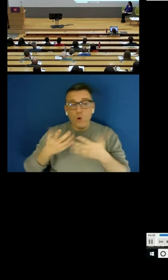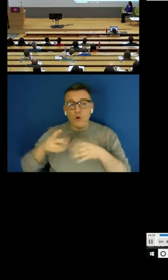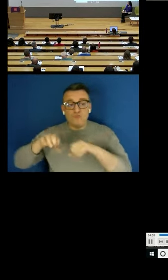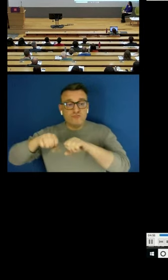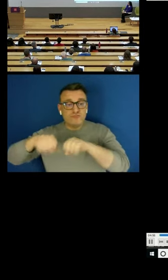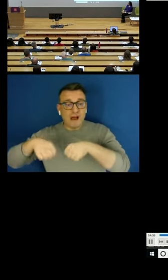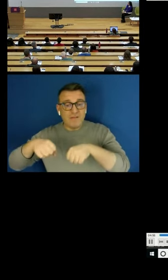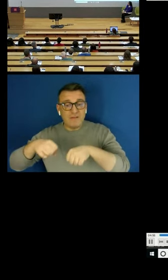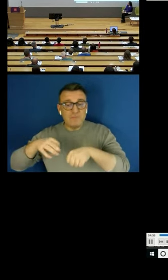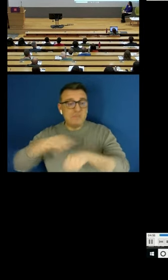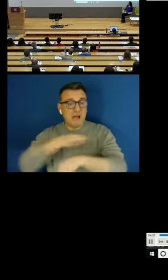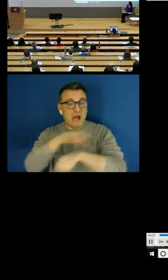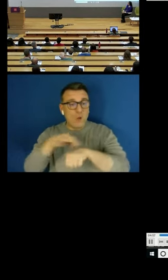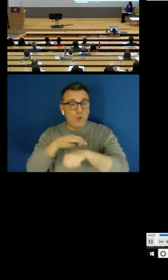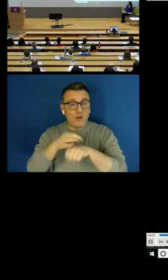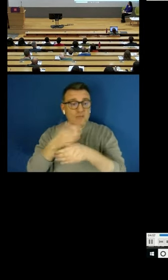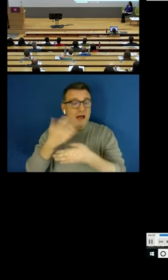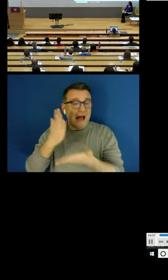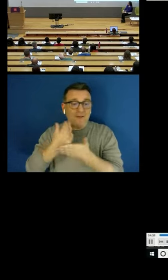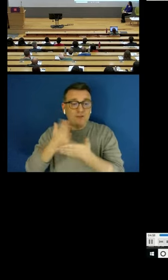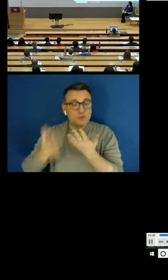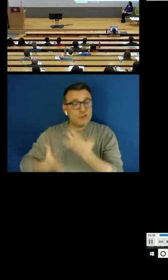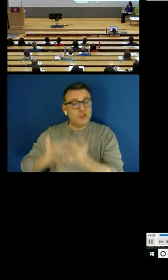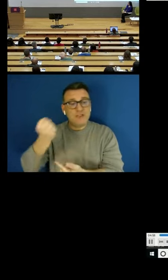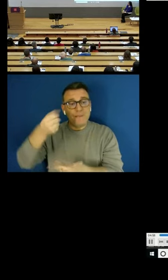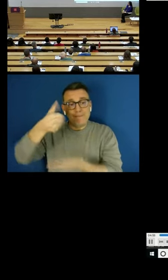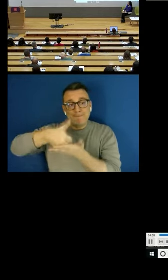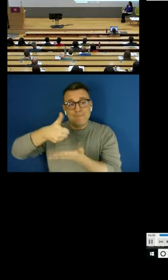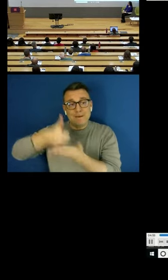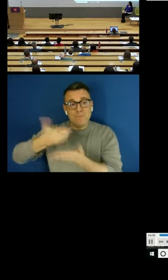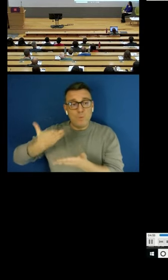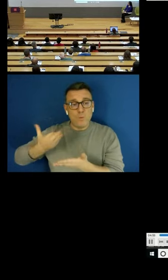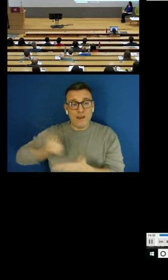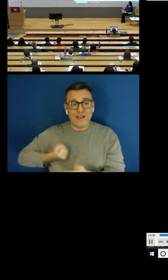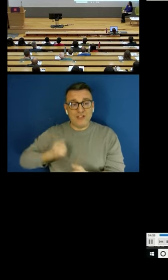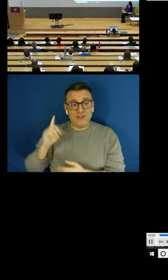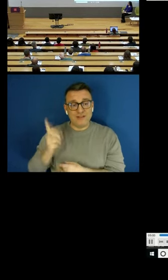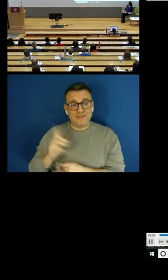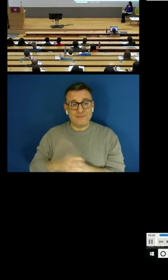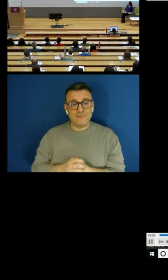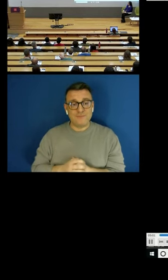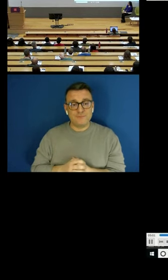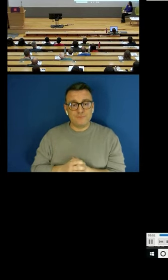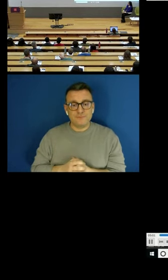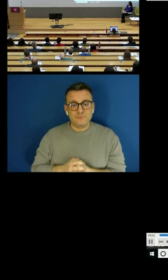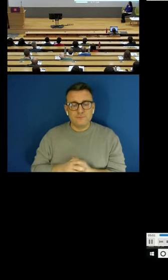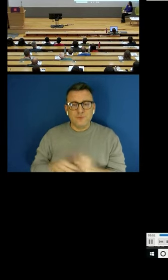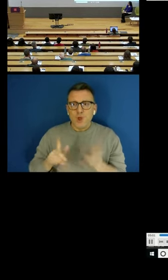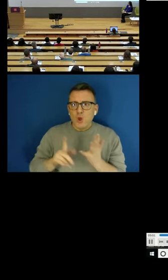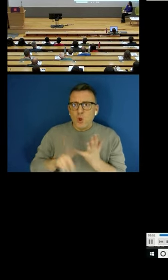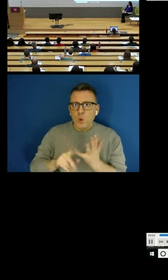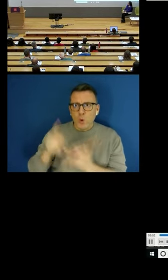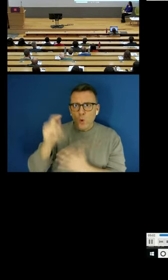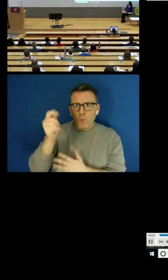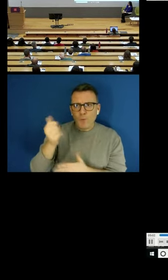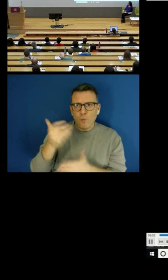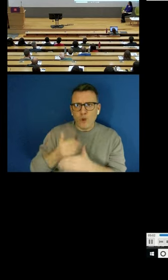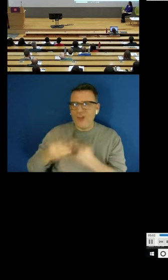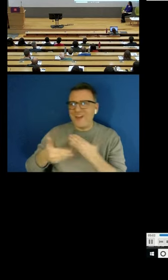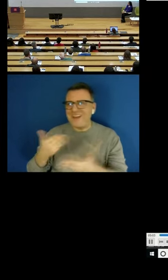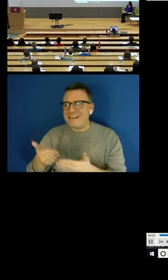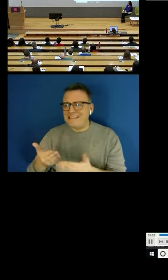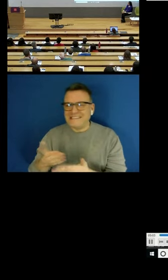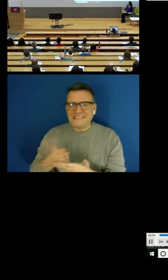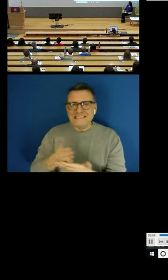at least. Working for Uber is very precarious you feel like your contract can be